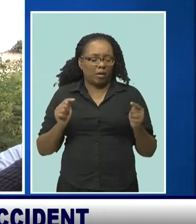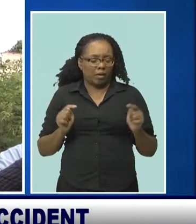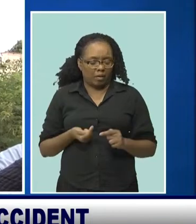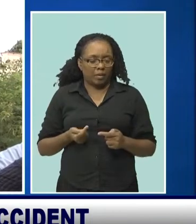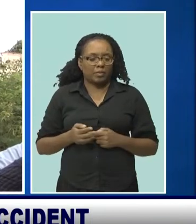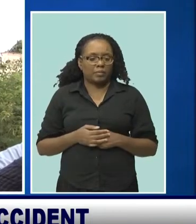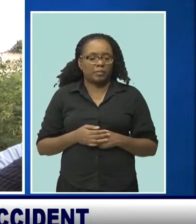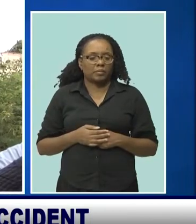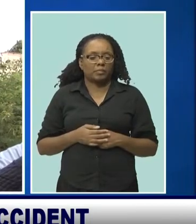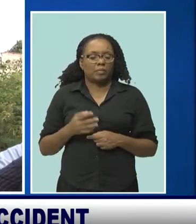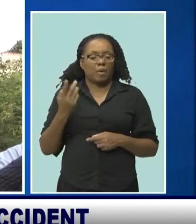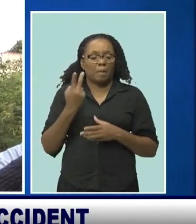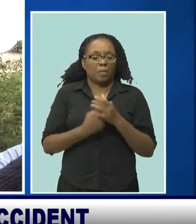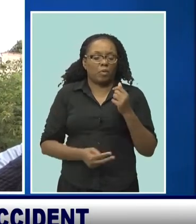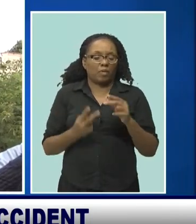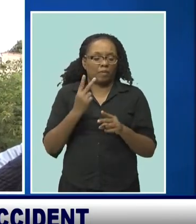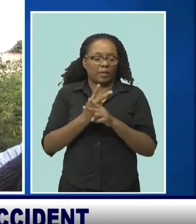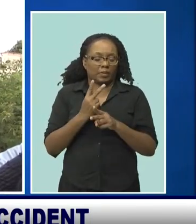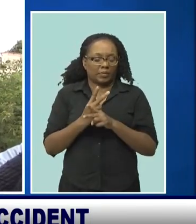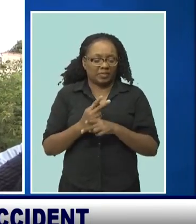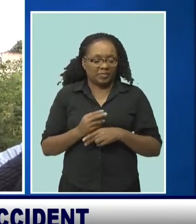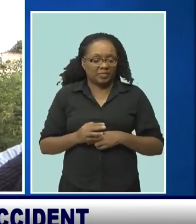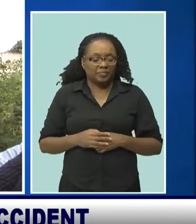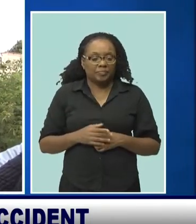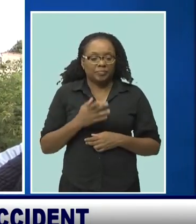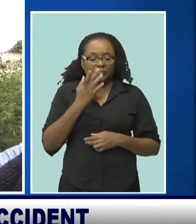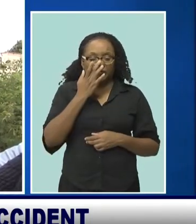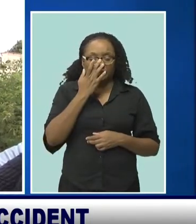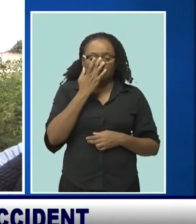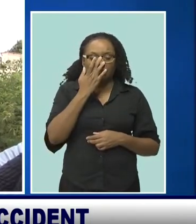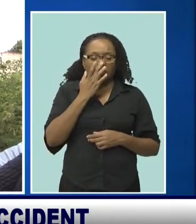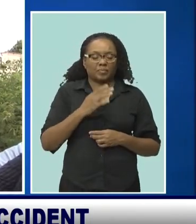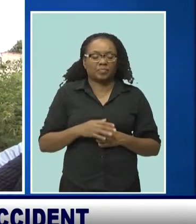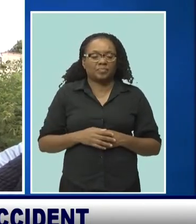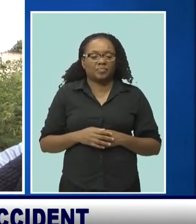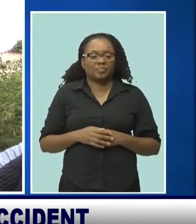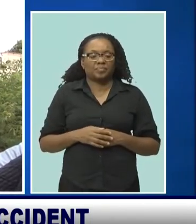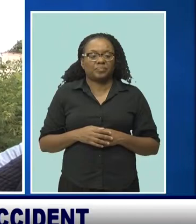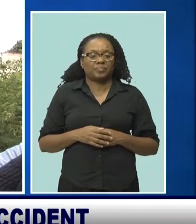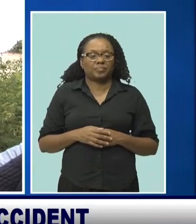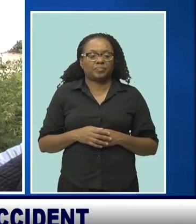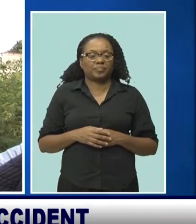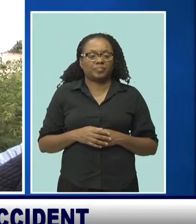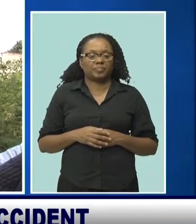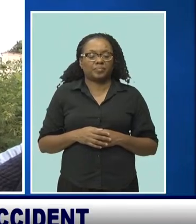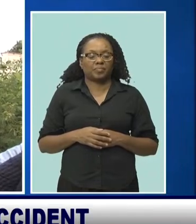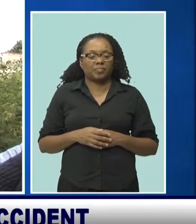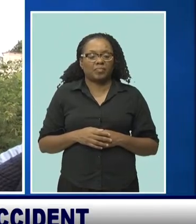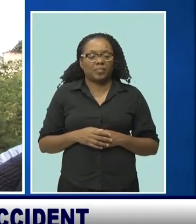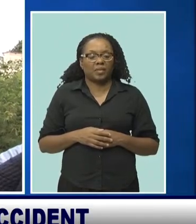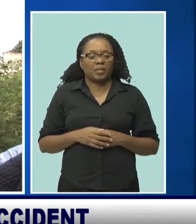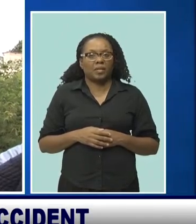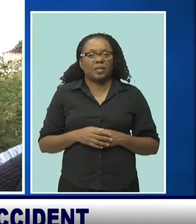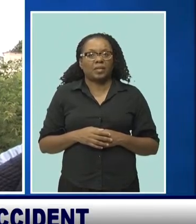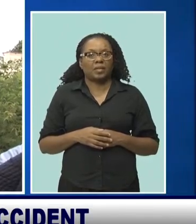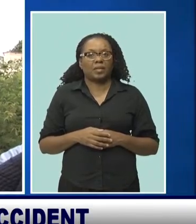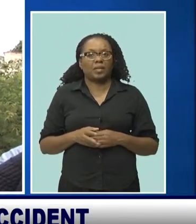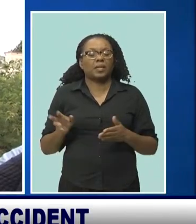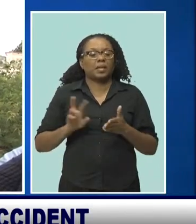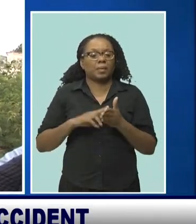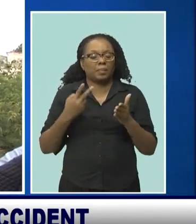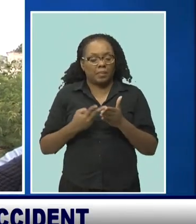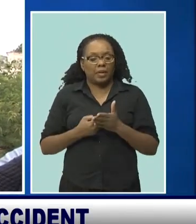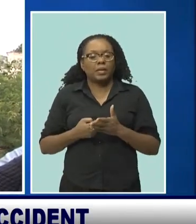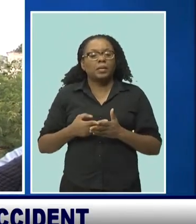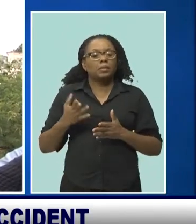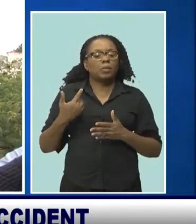police officers during our investigations. And that immediately triggered a mass casualty protocol,